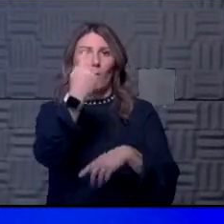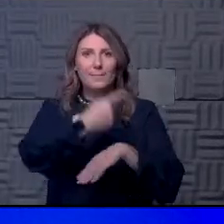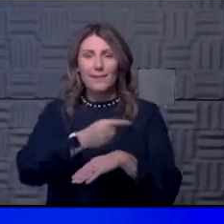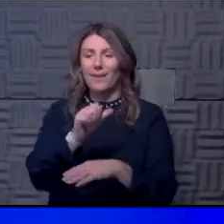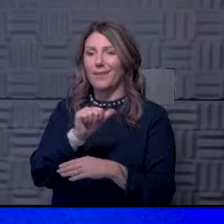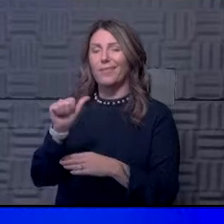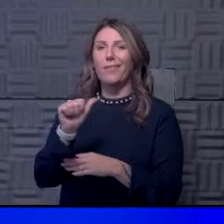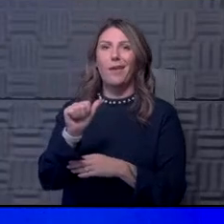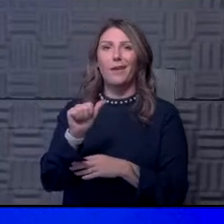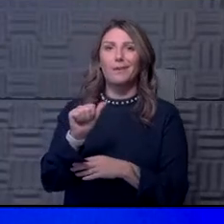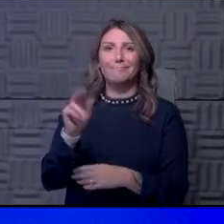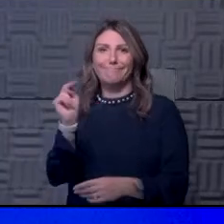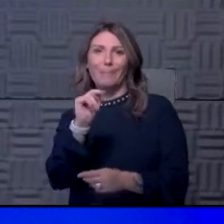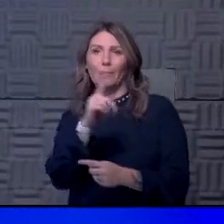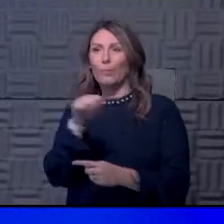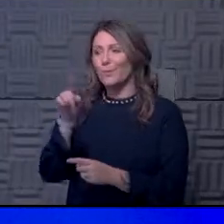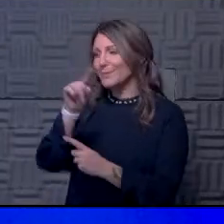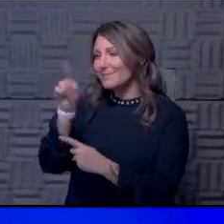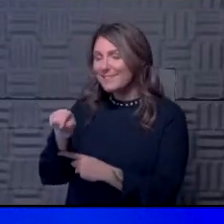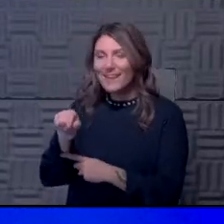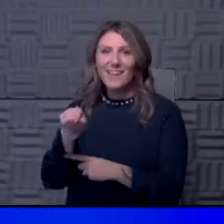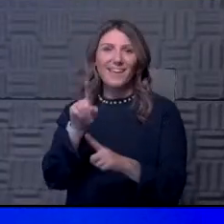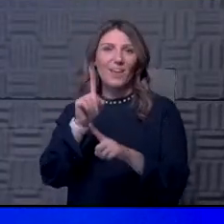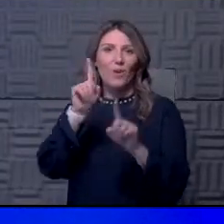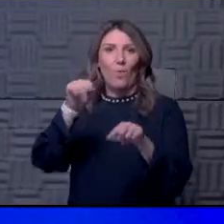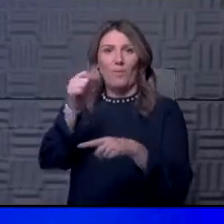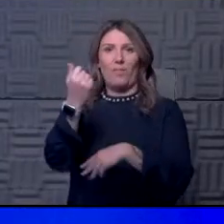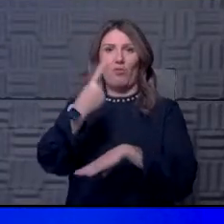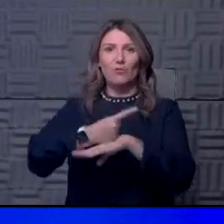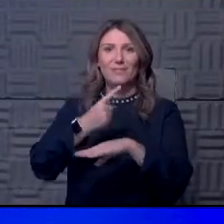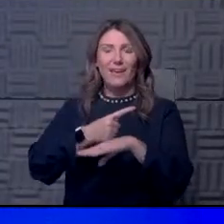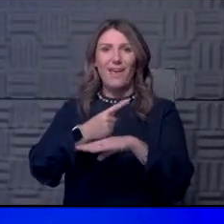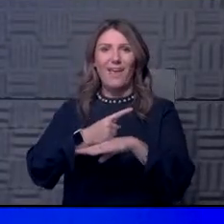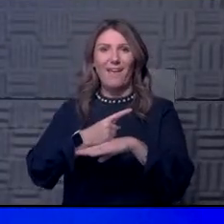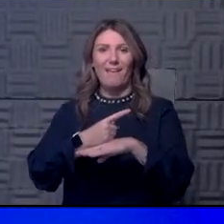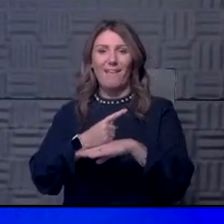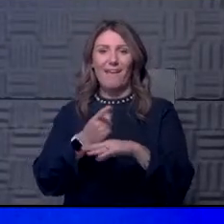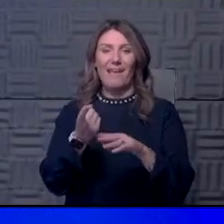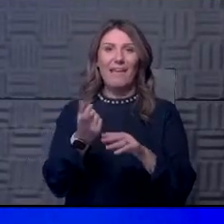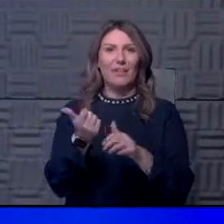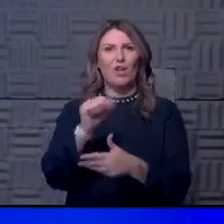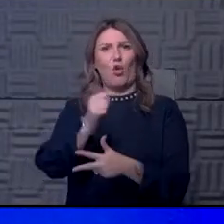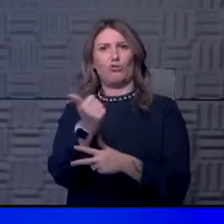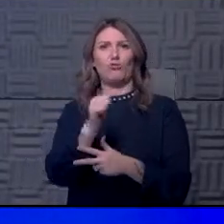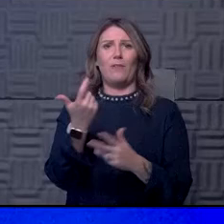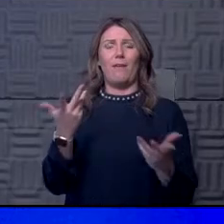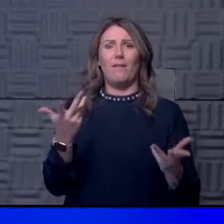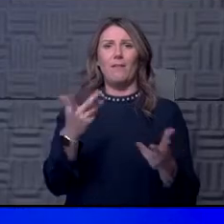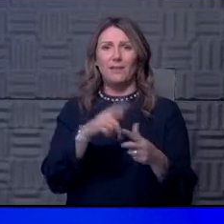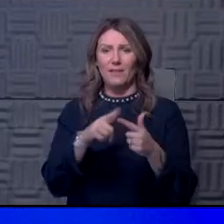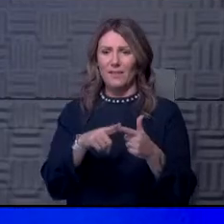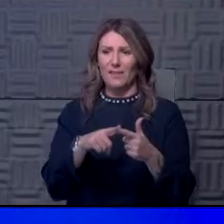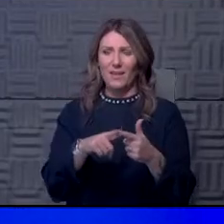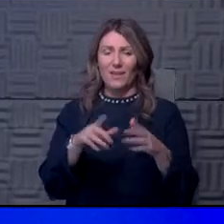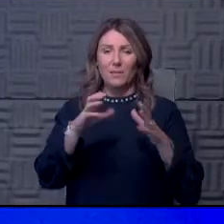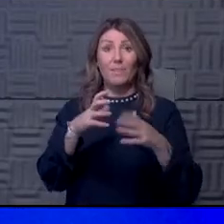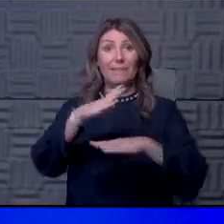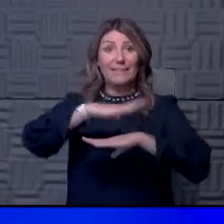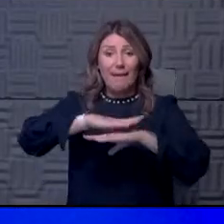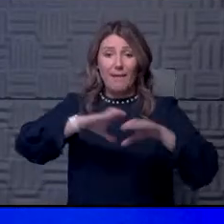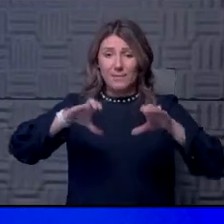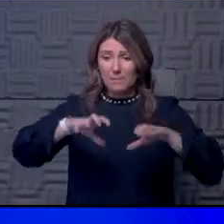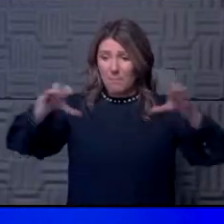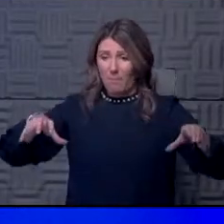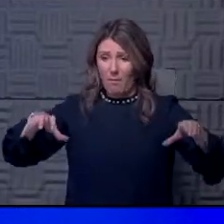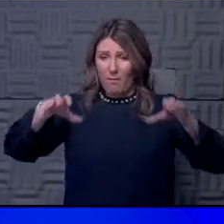Um, using masks, distancing the desk as much as possible. You know, there's always the risk there. There's a lot of risk when kids are getting together outside